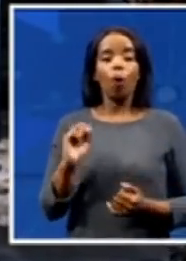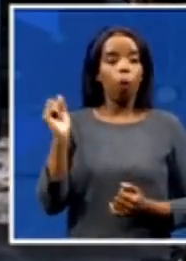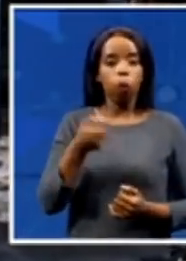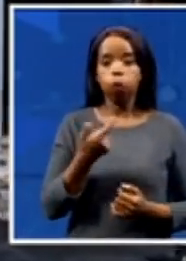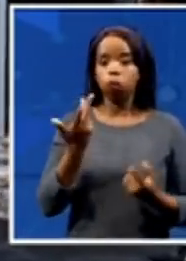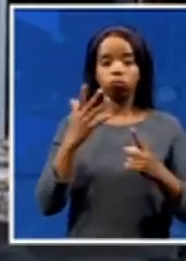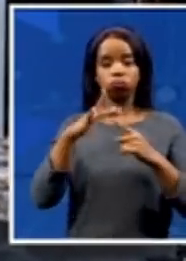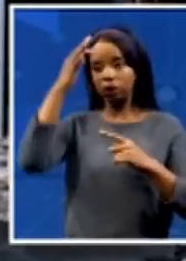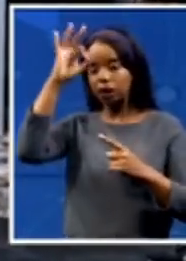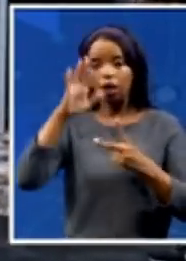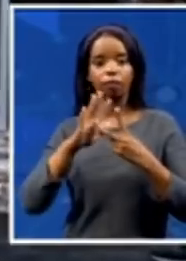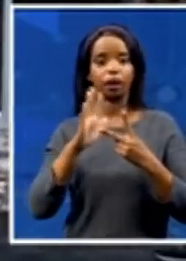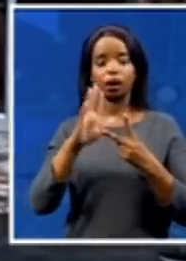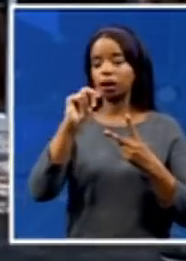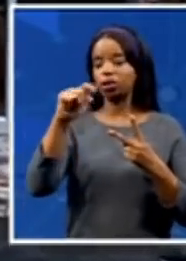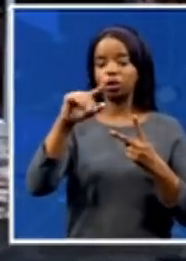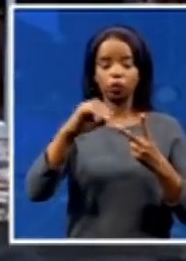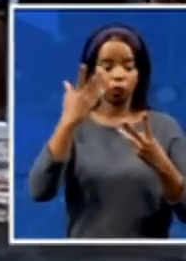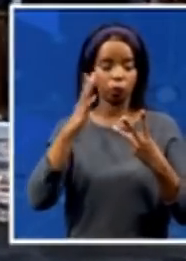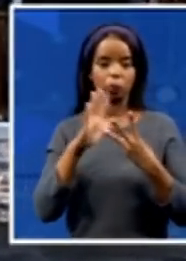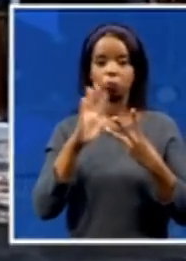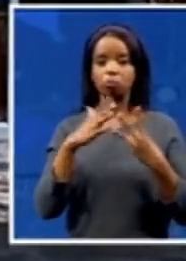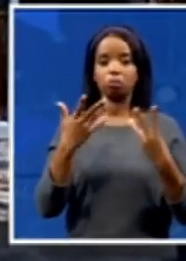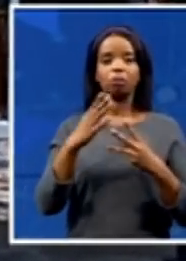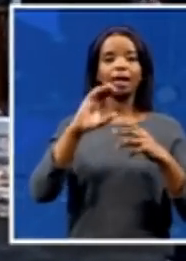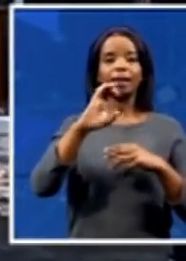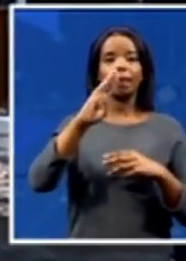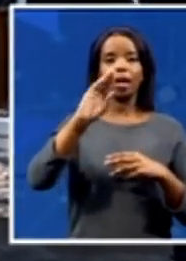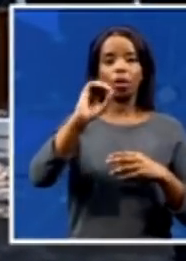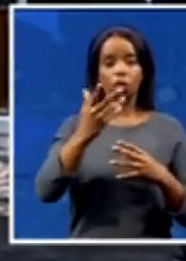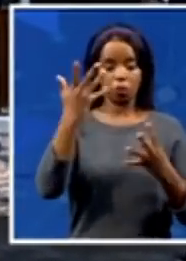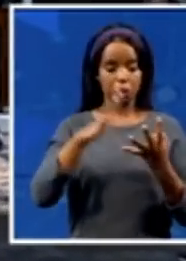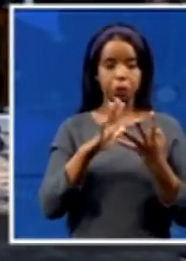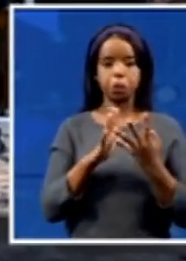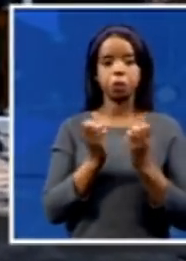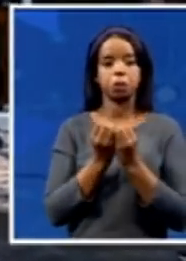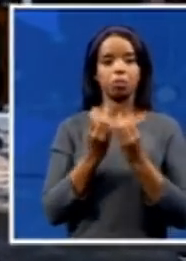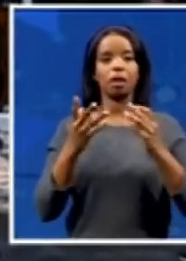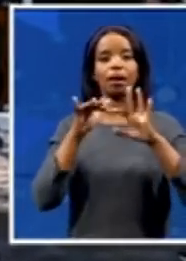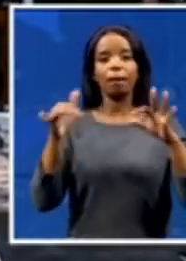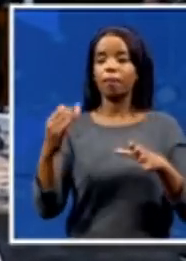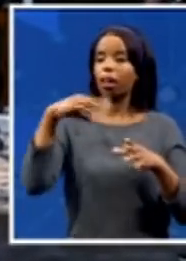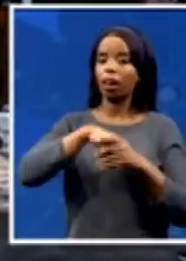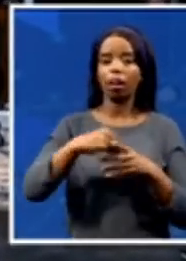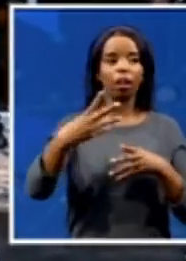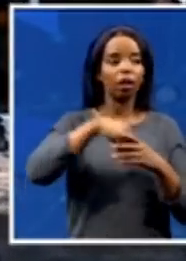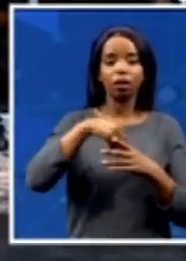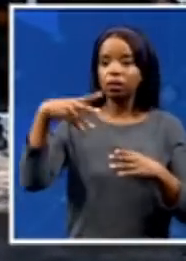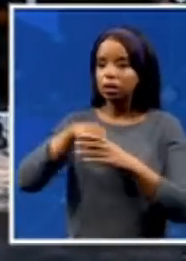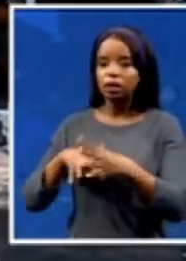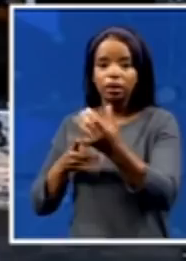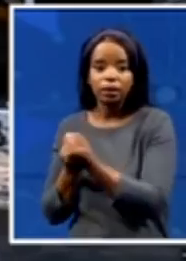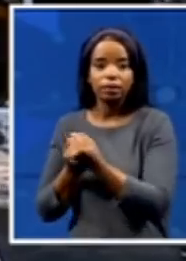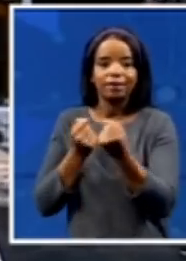-government organizations, and a number of other royal players that are now on board, joining government in its